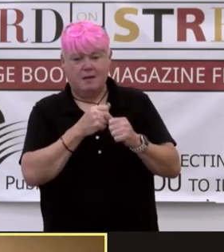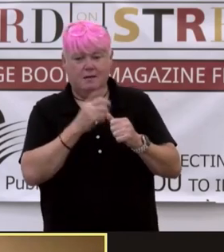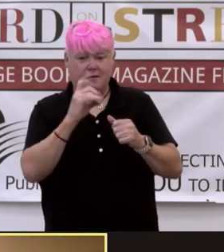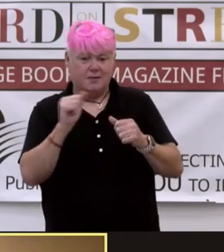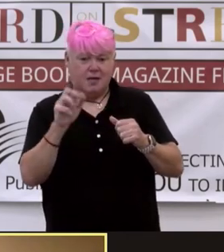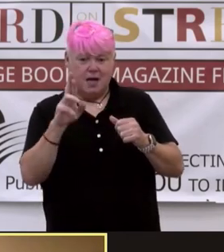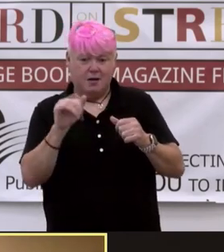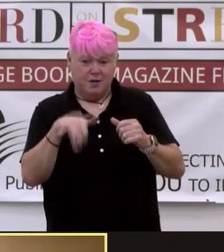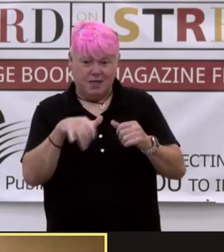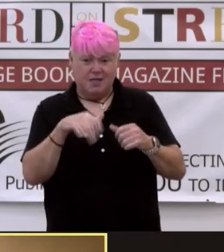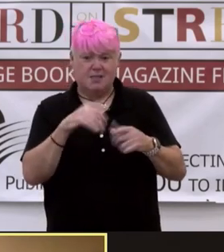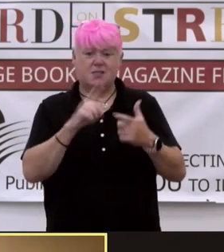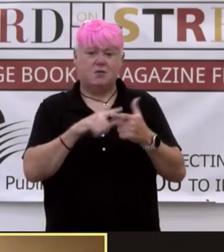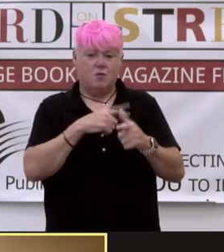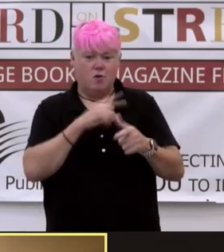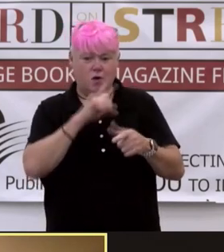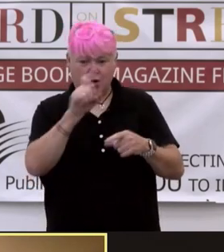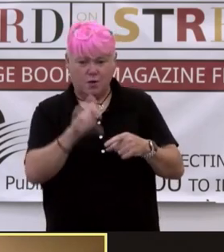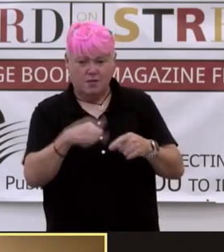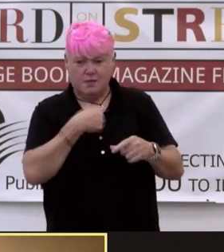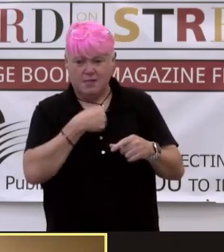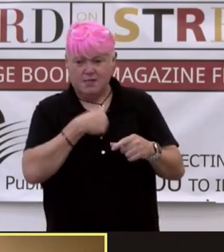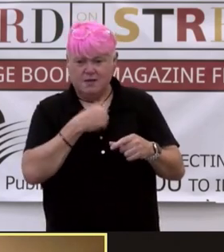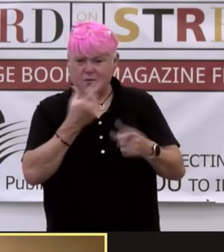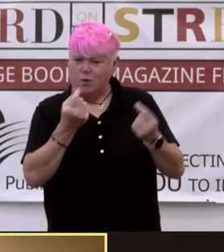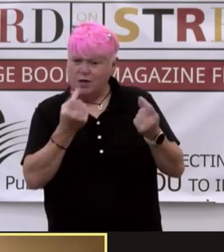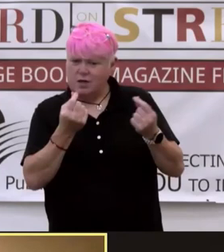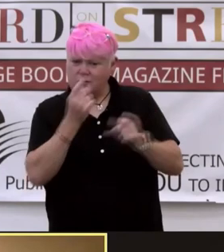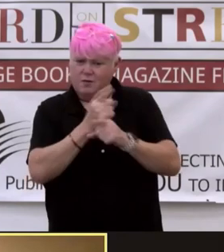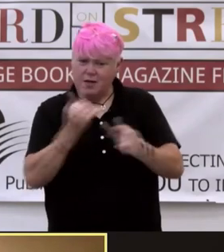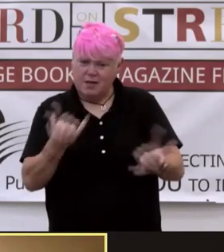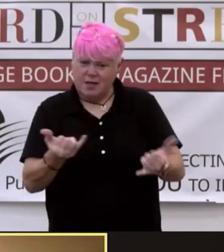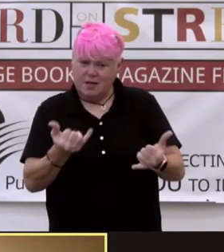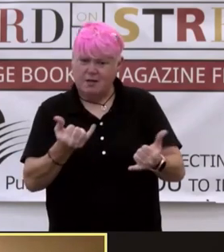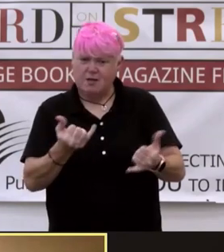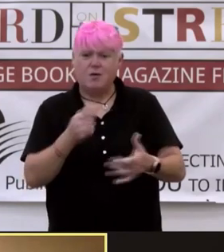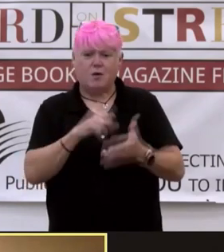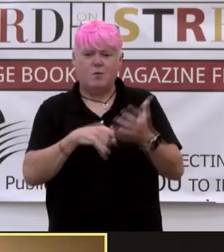like questions to myself. What are you doing right now? What's wrong with you?